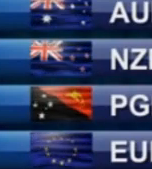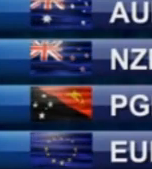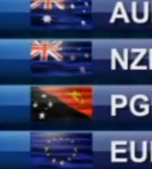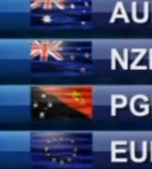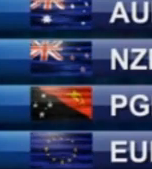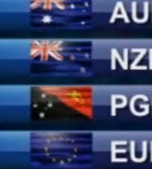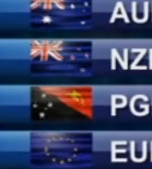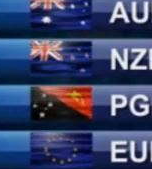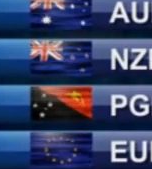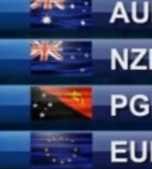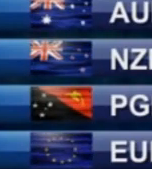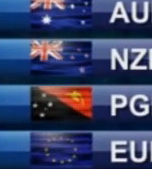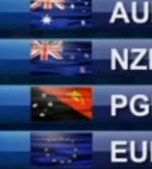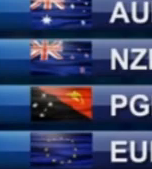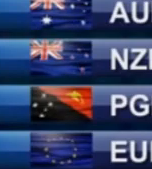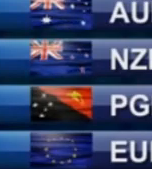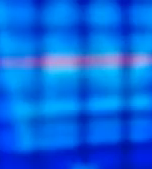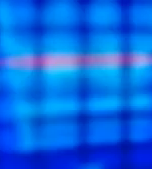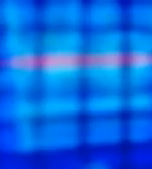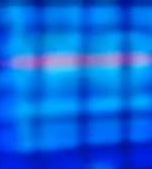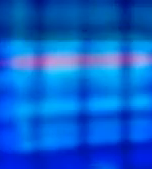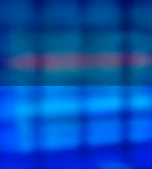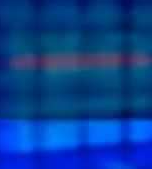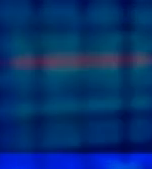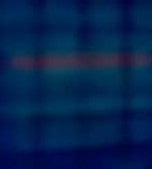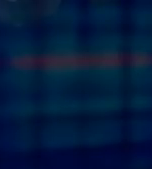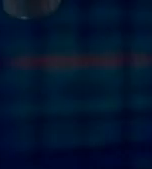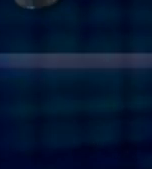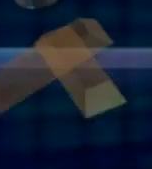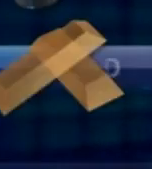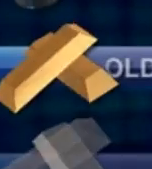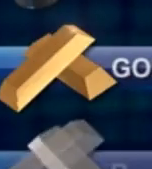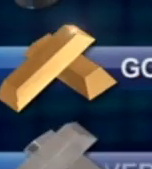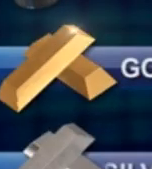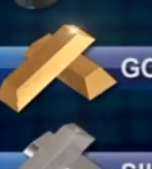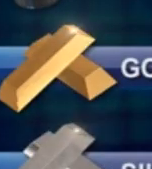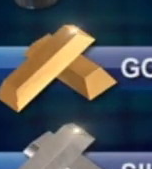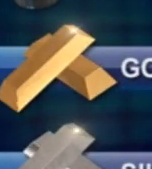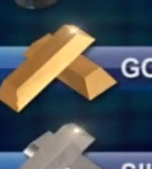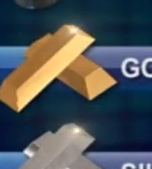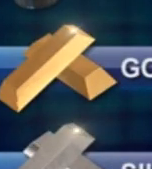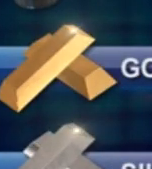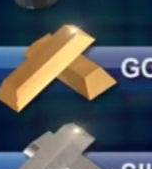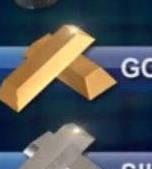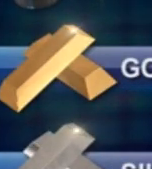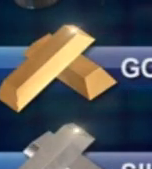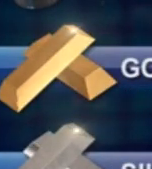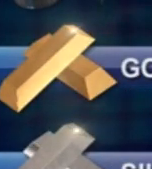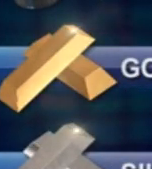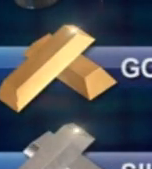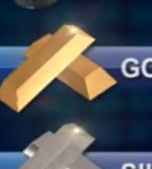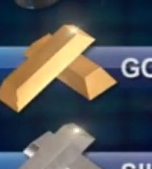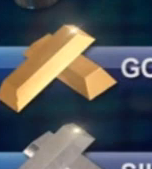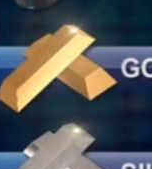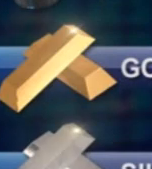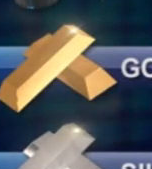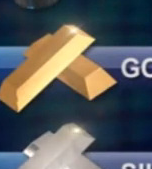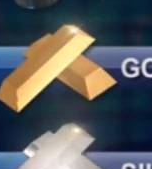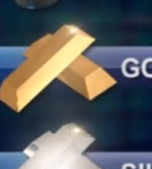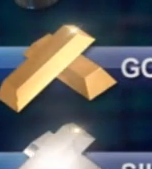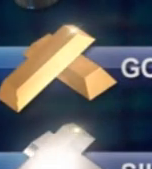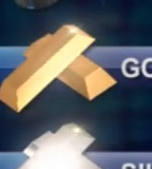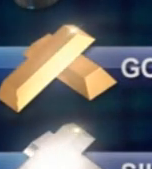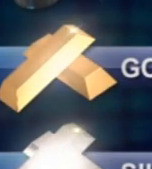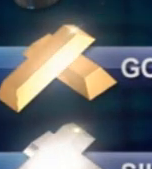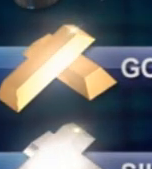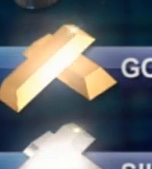was down versus the Aussie and Kiwi dollar. The commodities market was mixed today. Oil prices rose a few dollars to close at $63 a